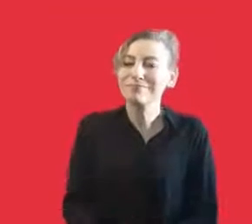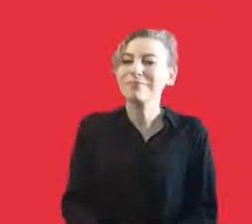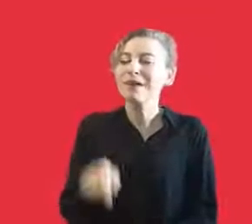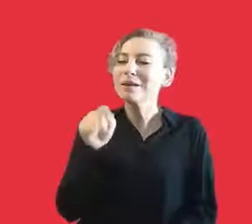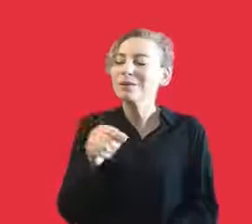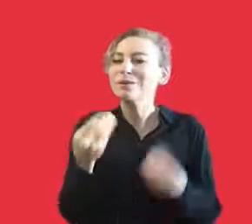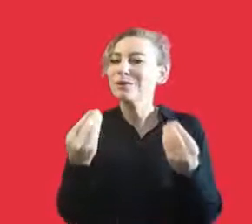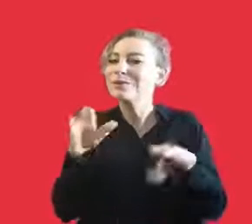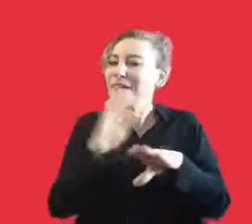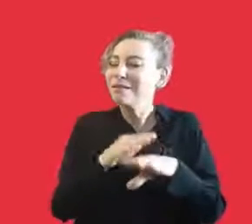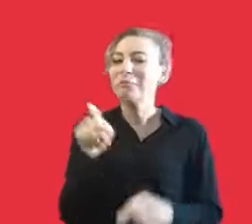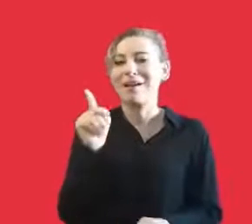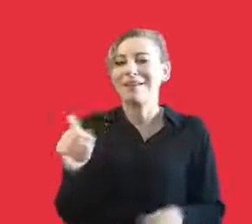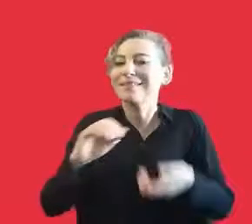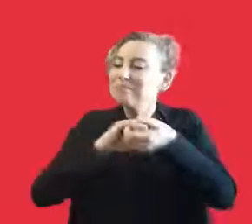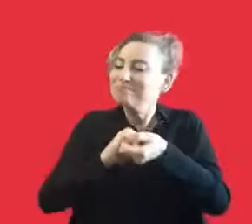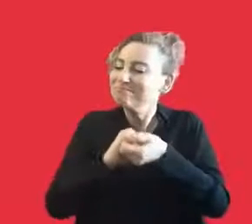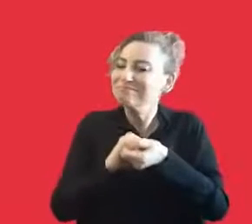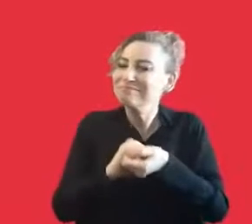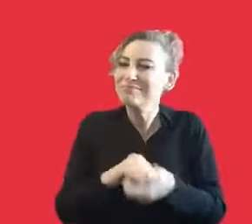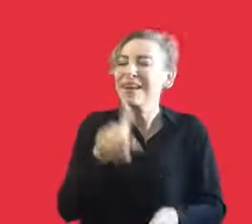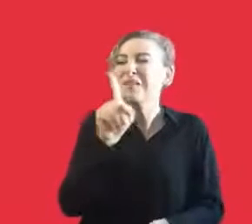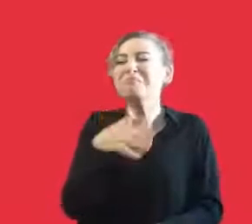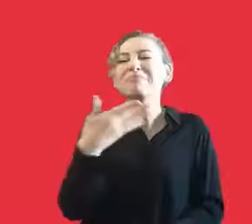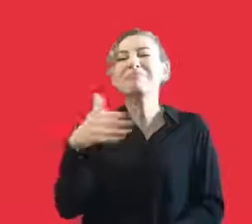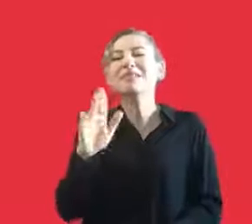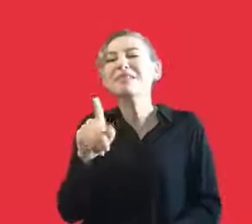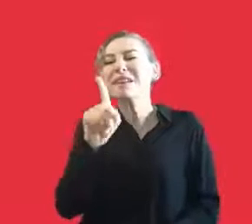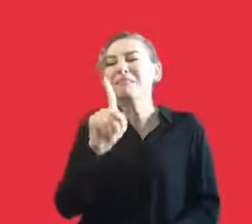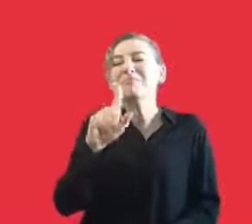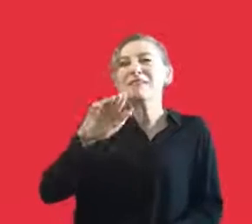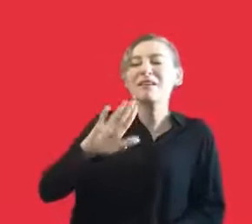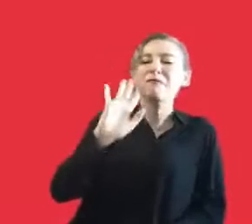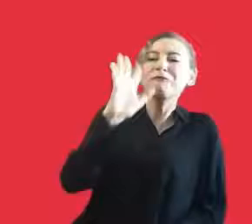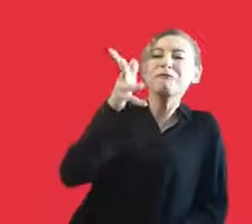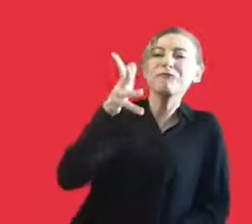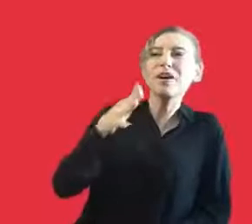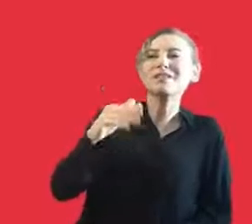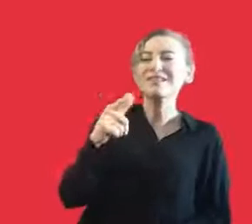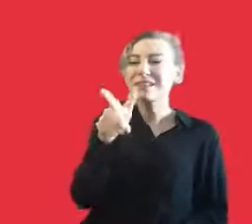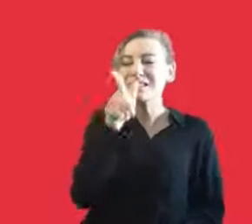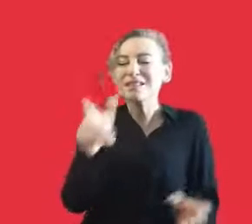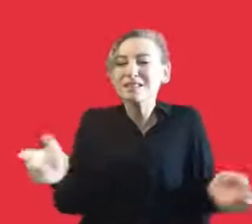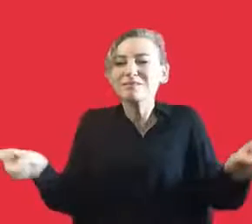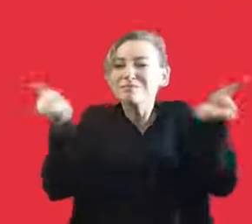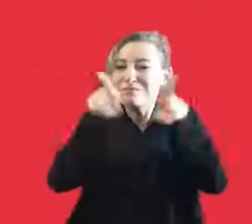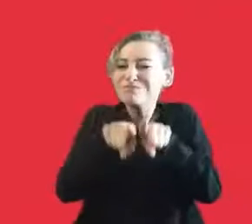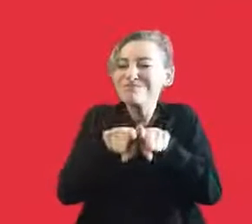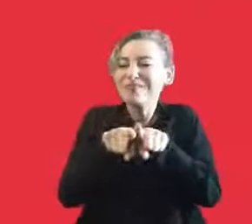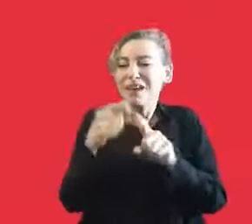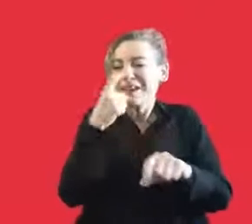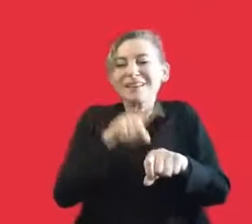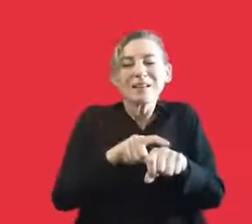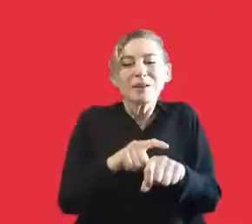is something based on solidarity. And it is exactly what makes it perfect because not just one, there are more than one spirits